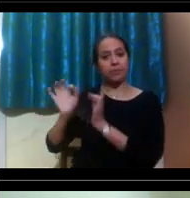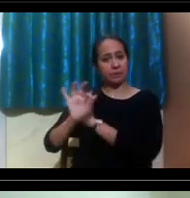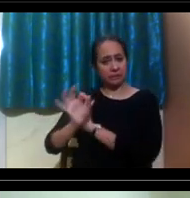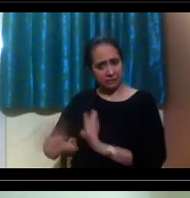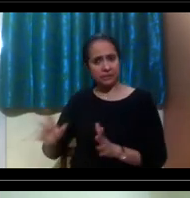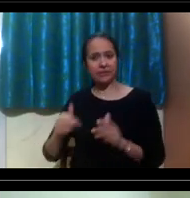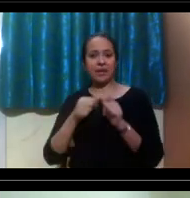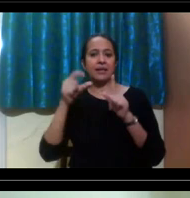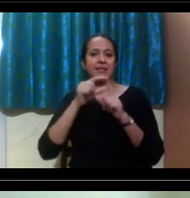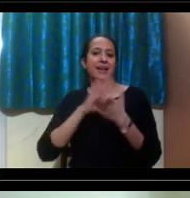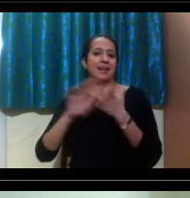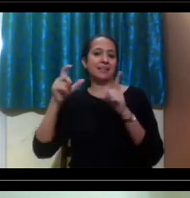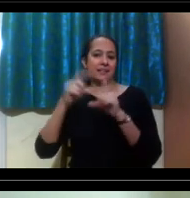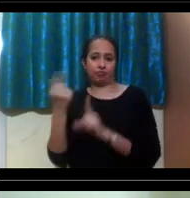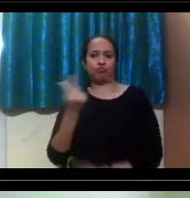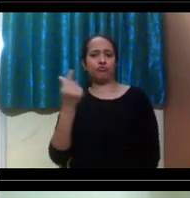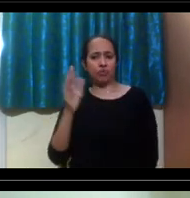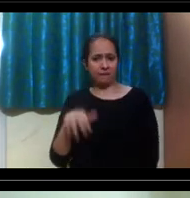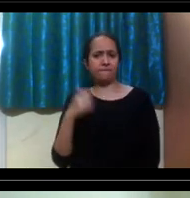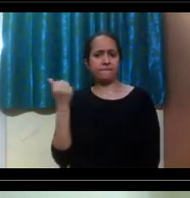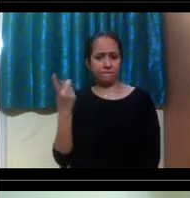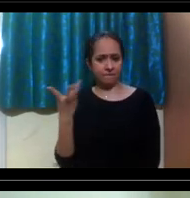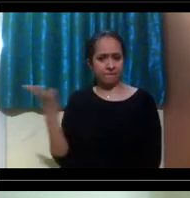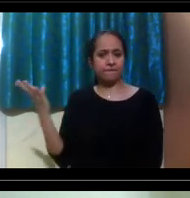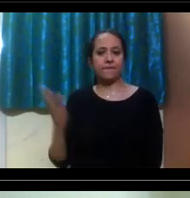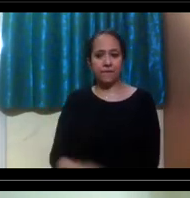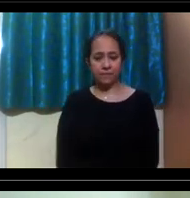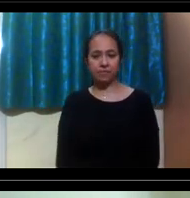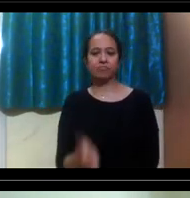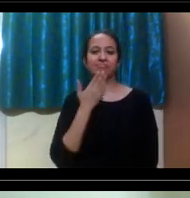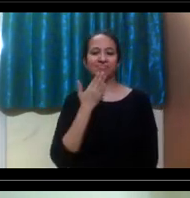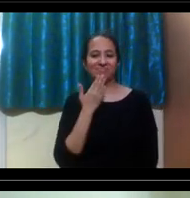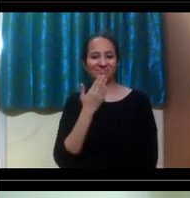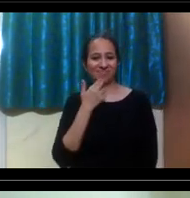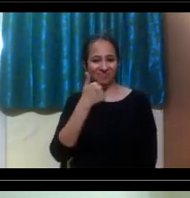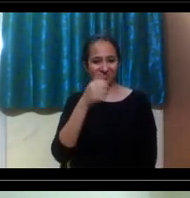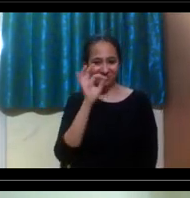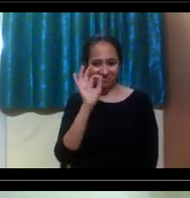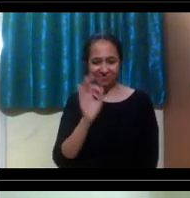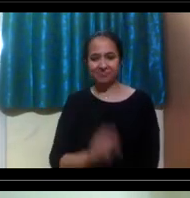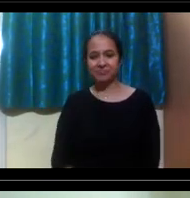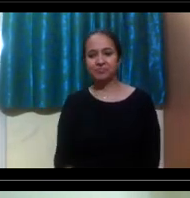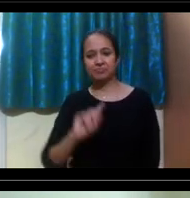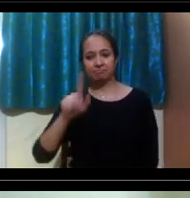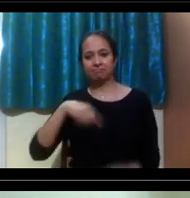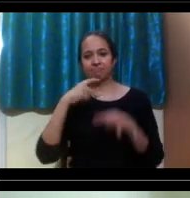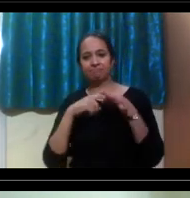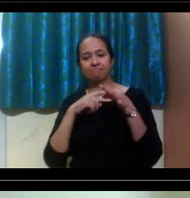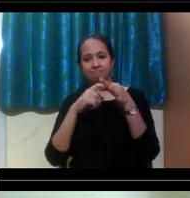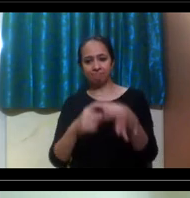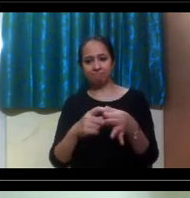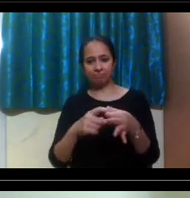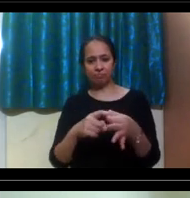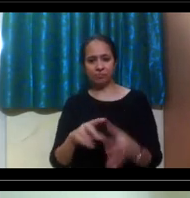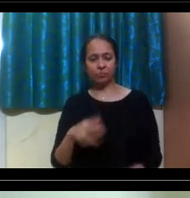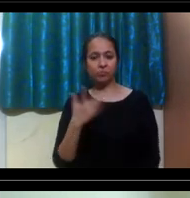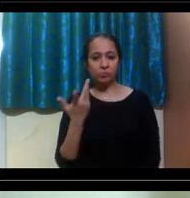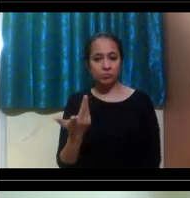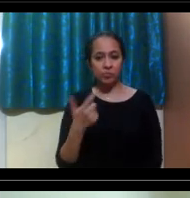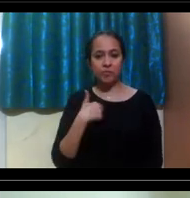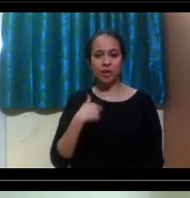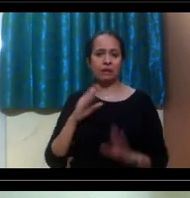ADHD as well as learning disabilities. Thank you, Justin. Um, my next question is what kind of